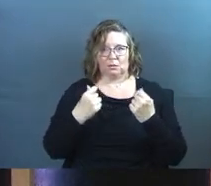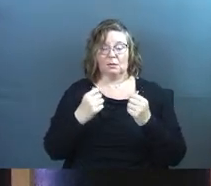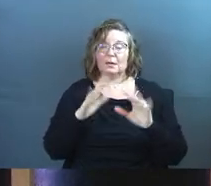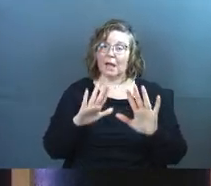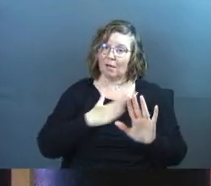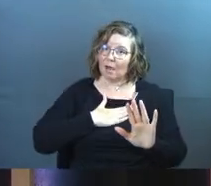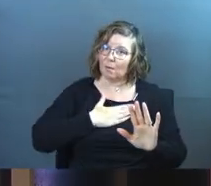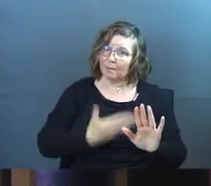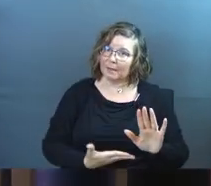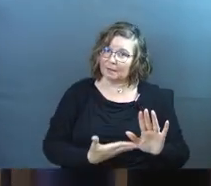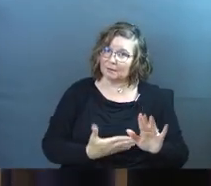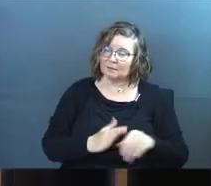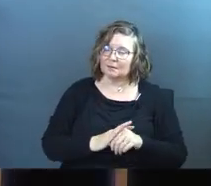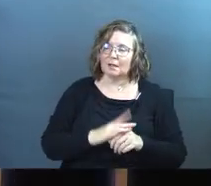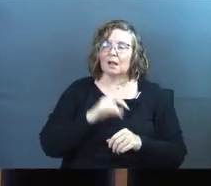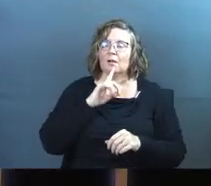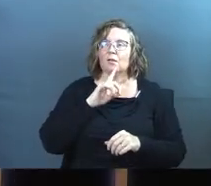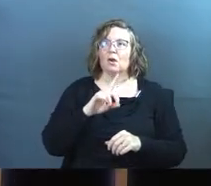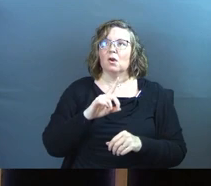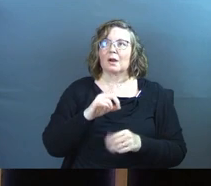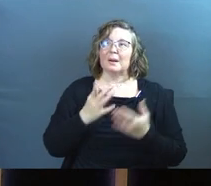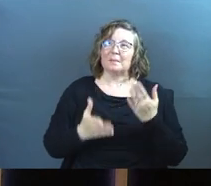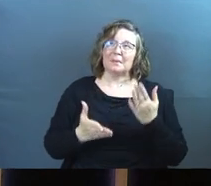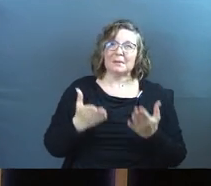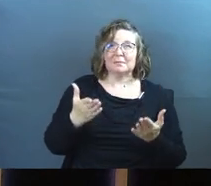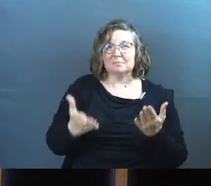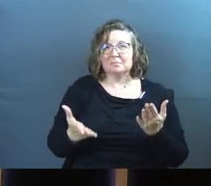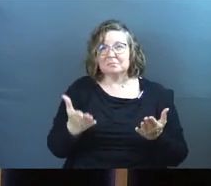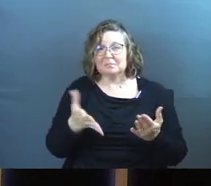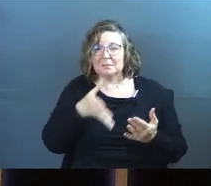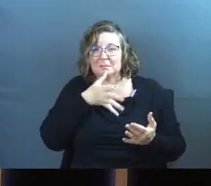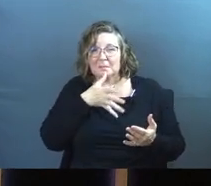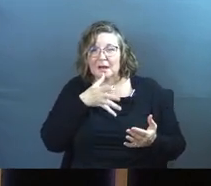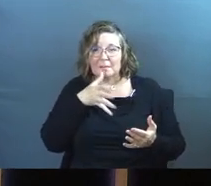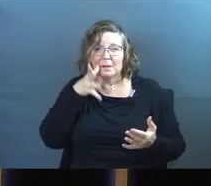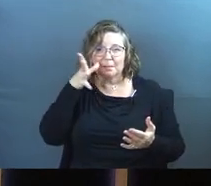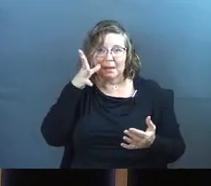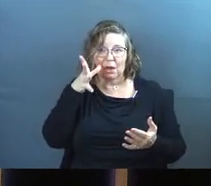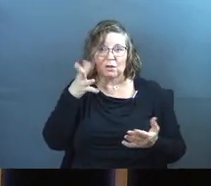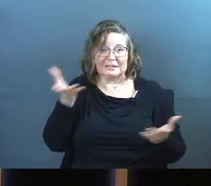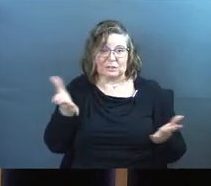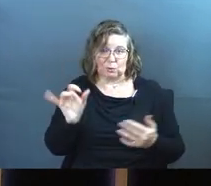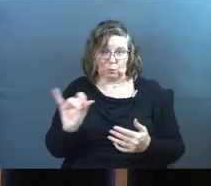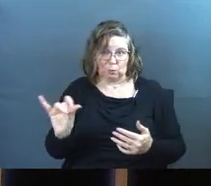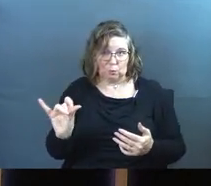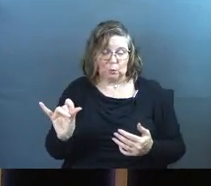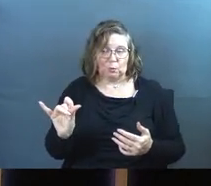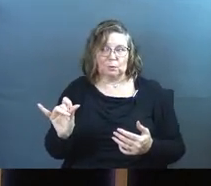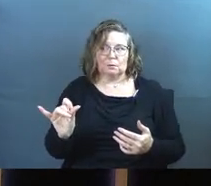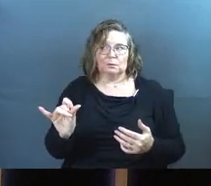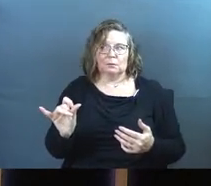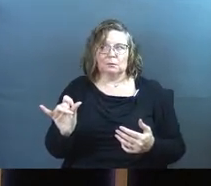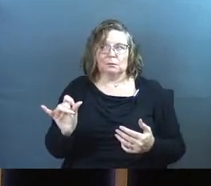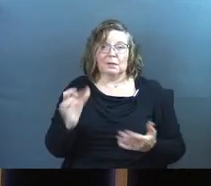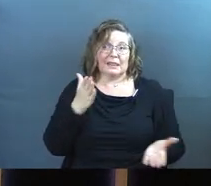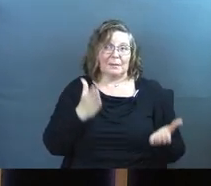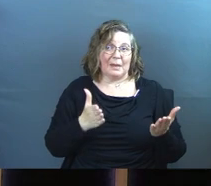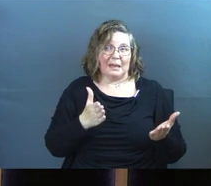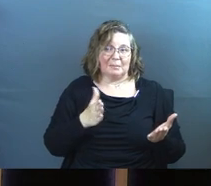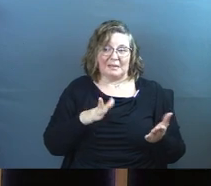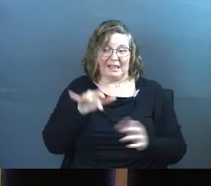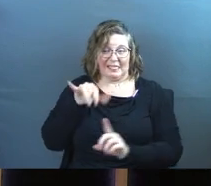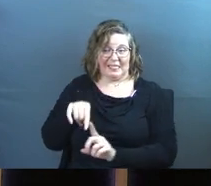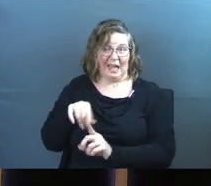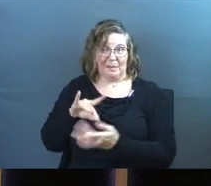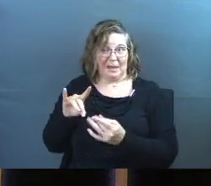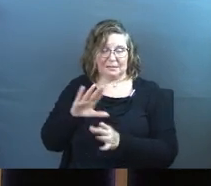I'll admit there are maybe moms and parents amongst us and that maybe that's